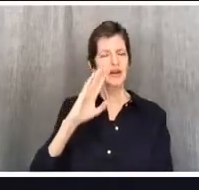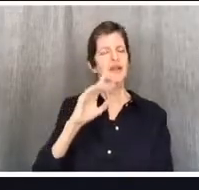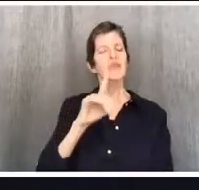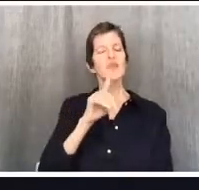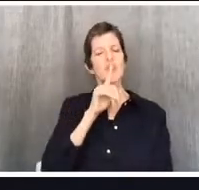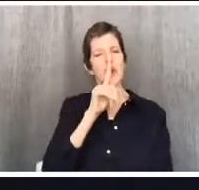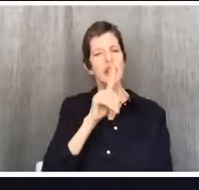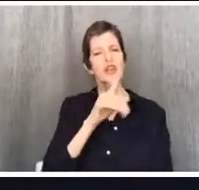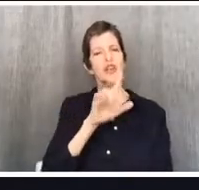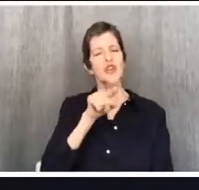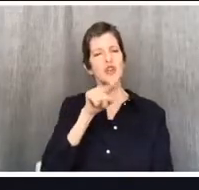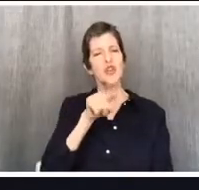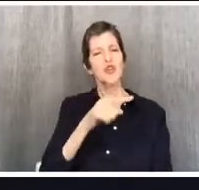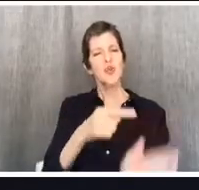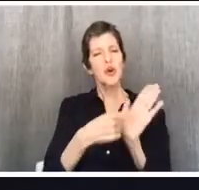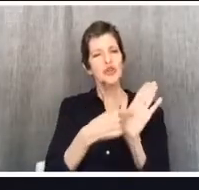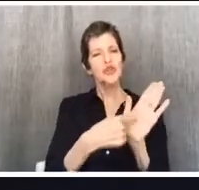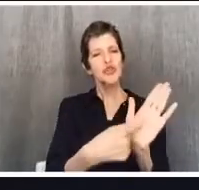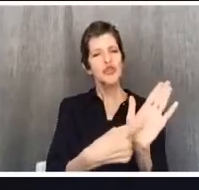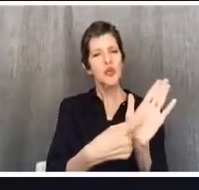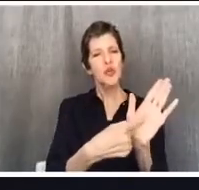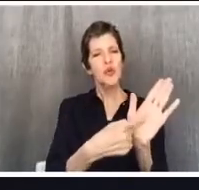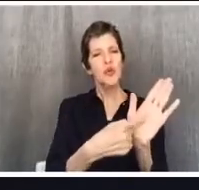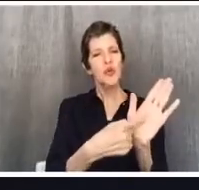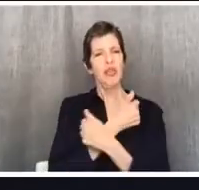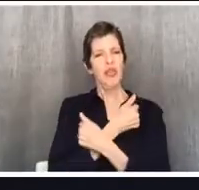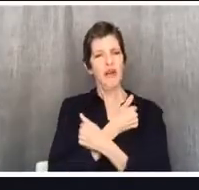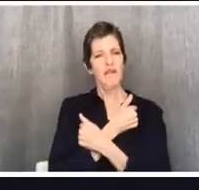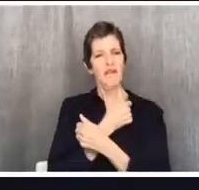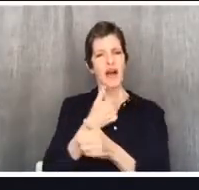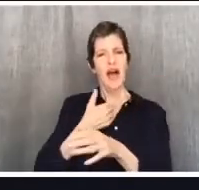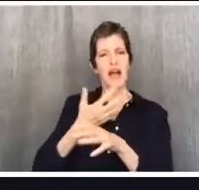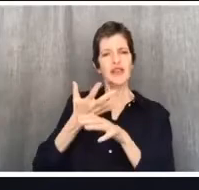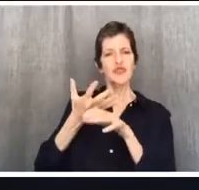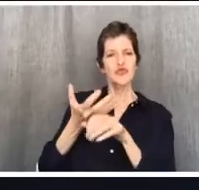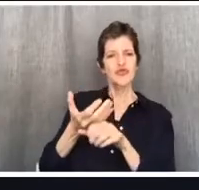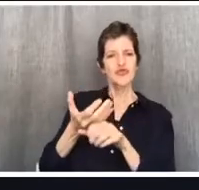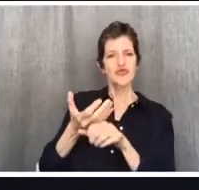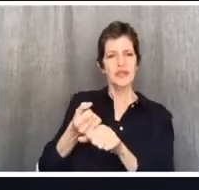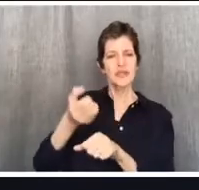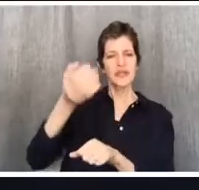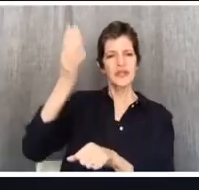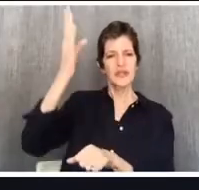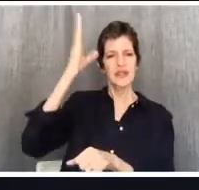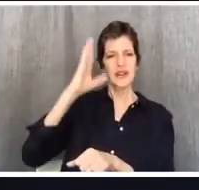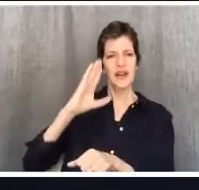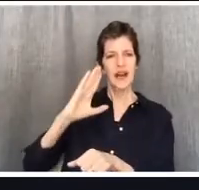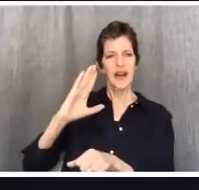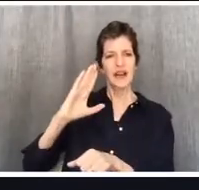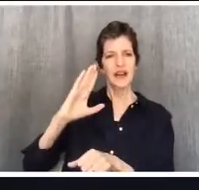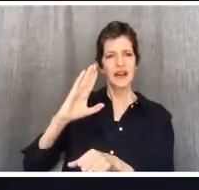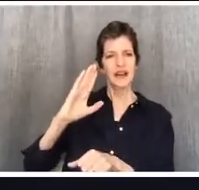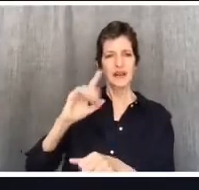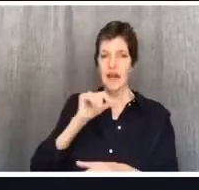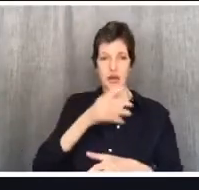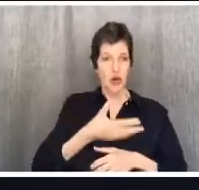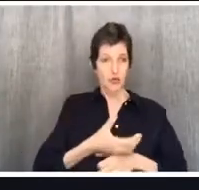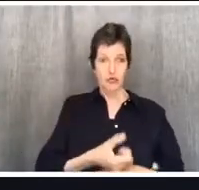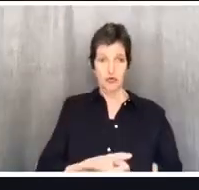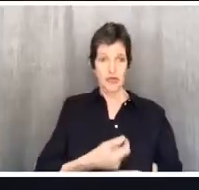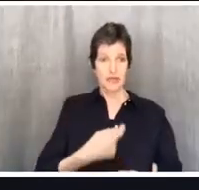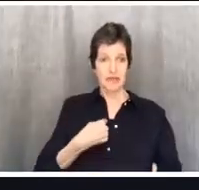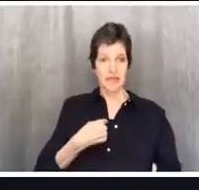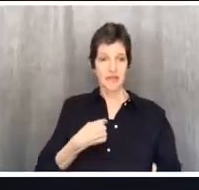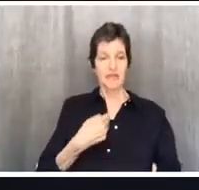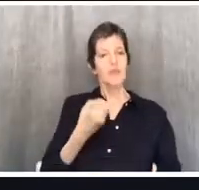Because you're showing that person that you trust God more than you trust yourself. That's the first way this could be taken. Another thing that could happen is a